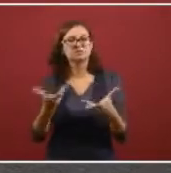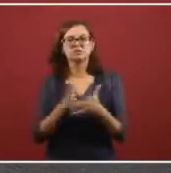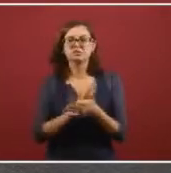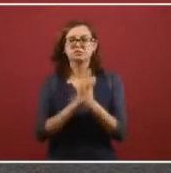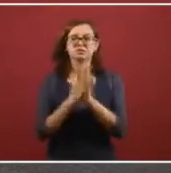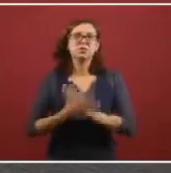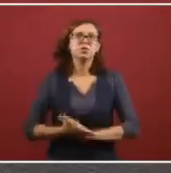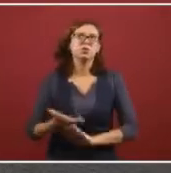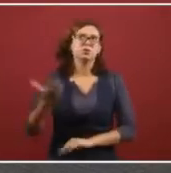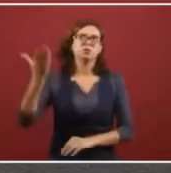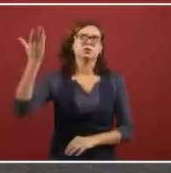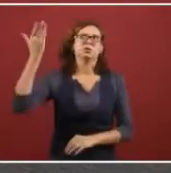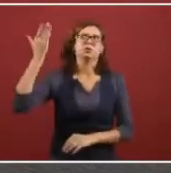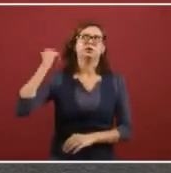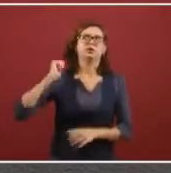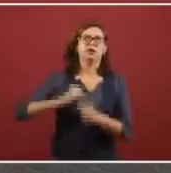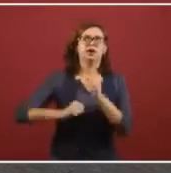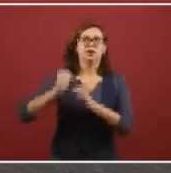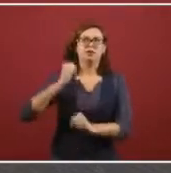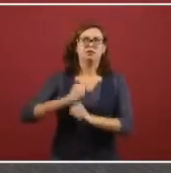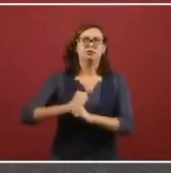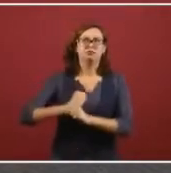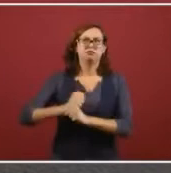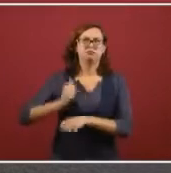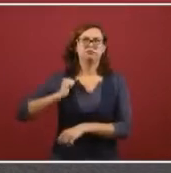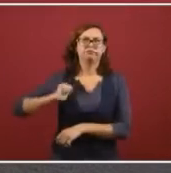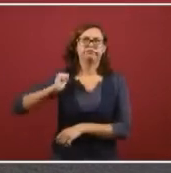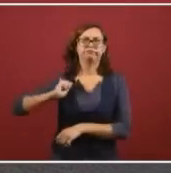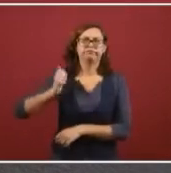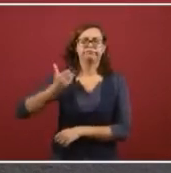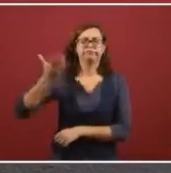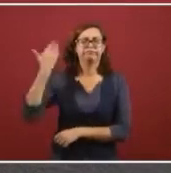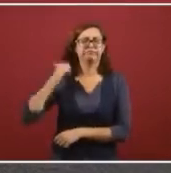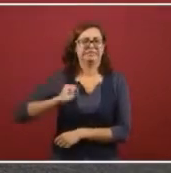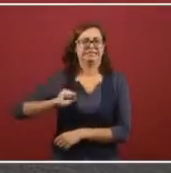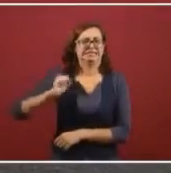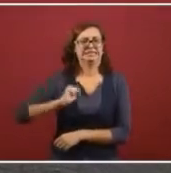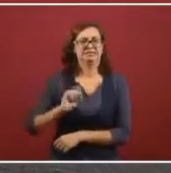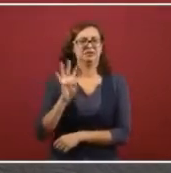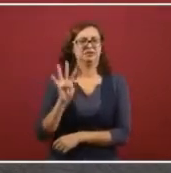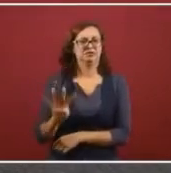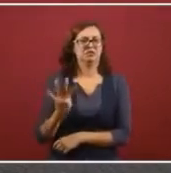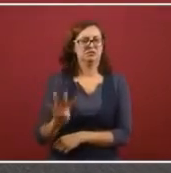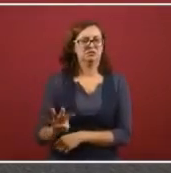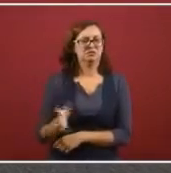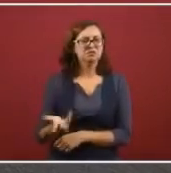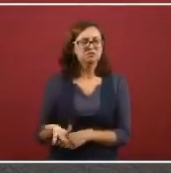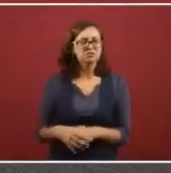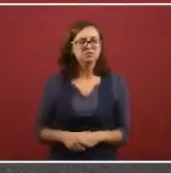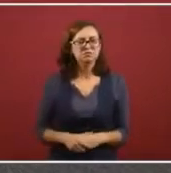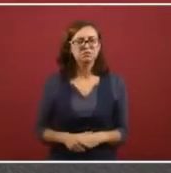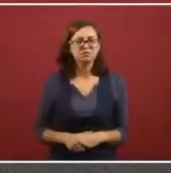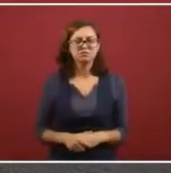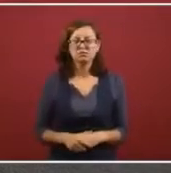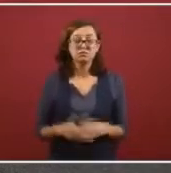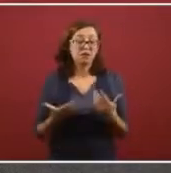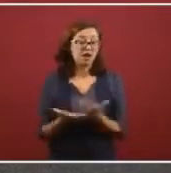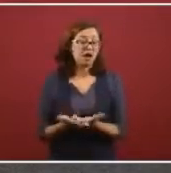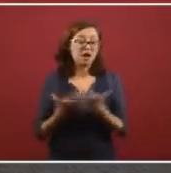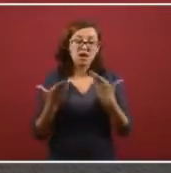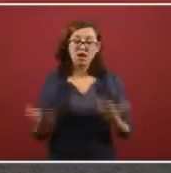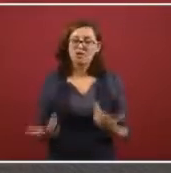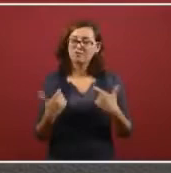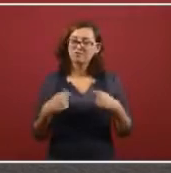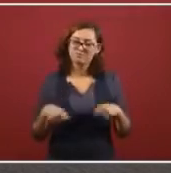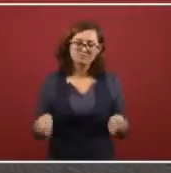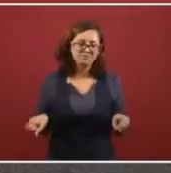And we're talking about, it was the middle of the, half of the 19th, um, century.